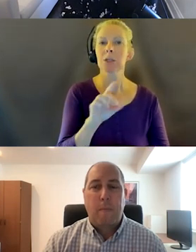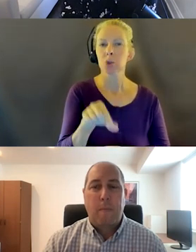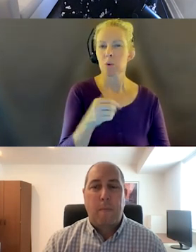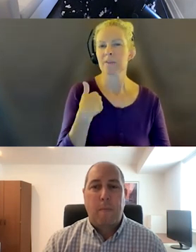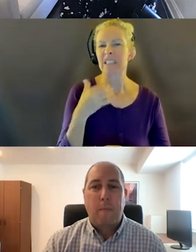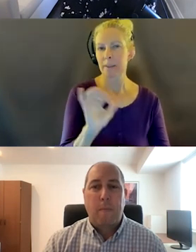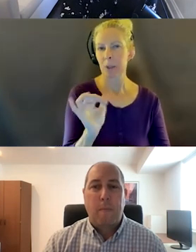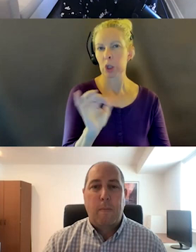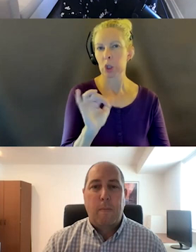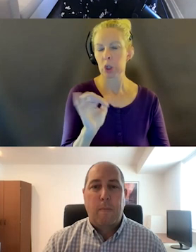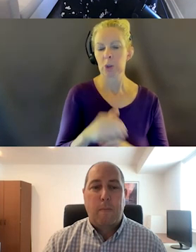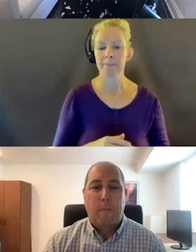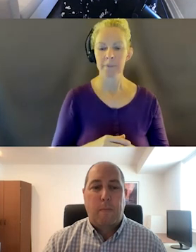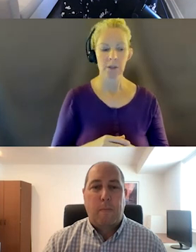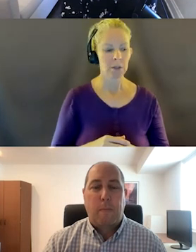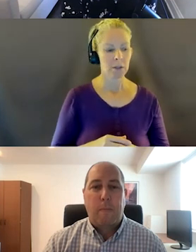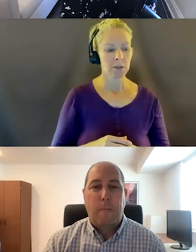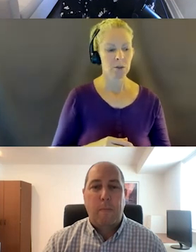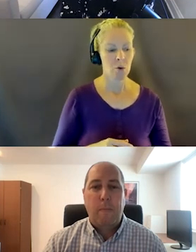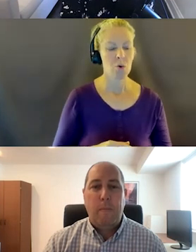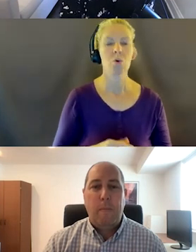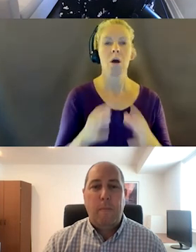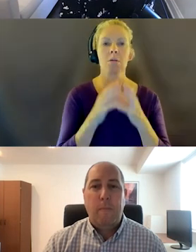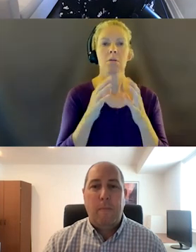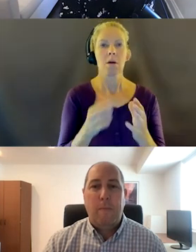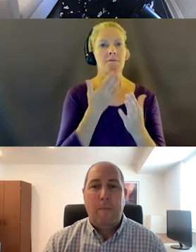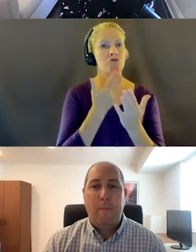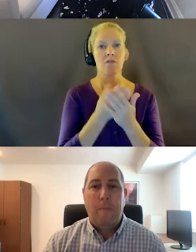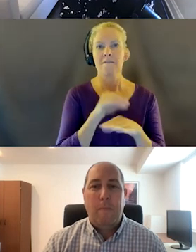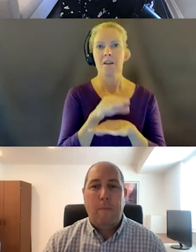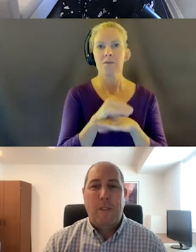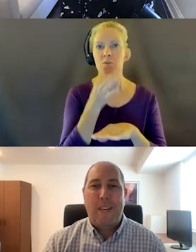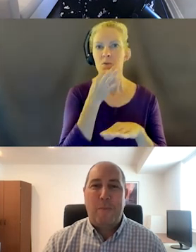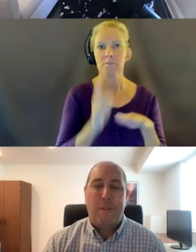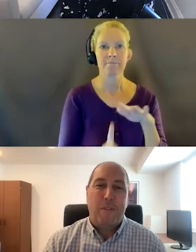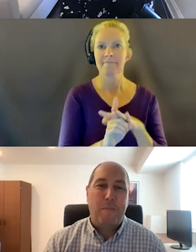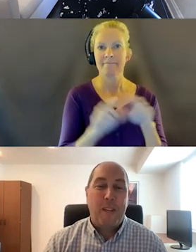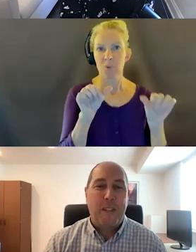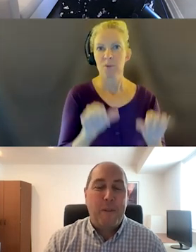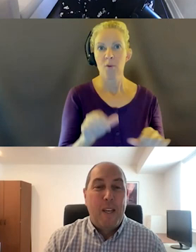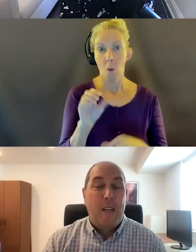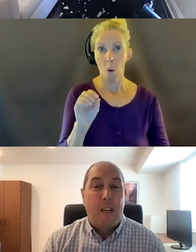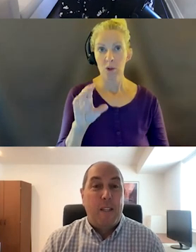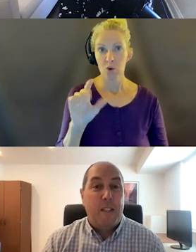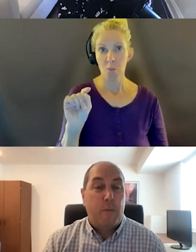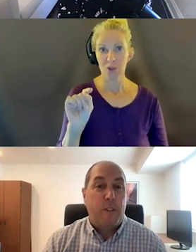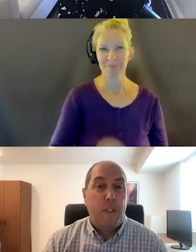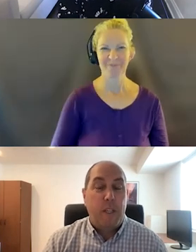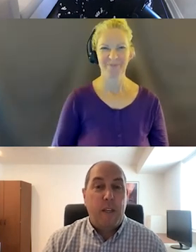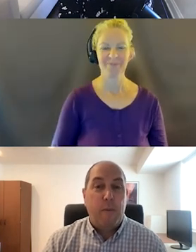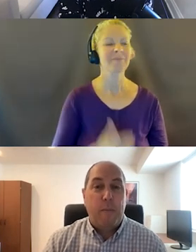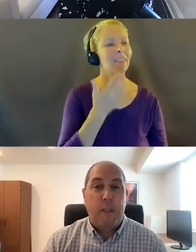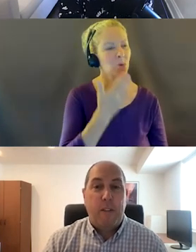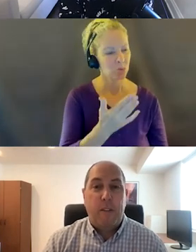advice there. And that should be coming in October. Okay, wonderful. Thank you. Next